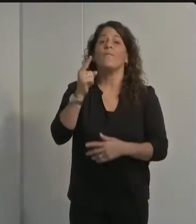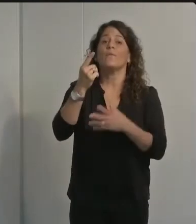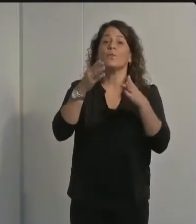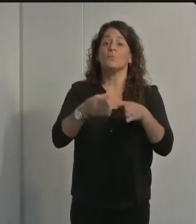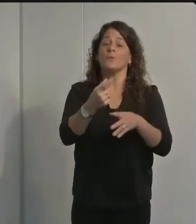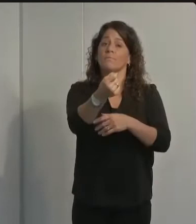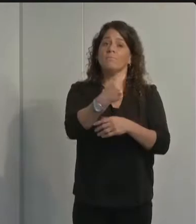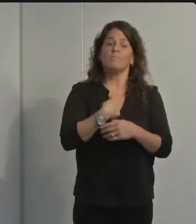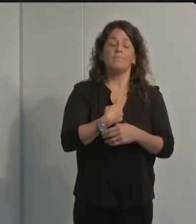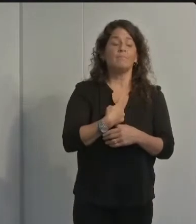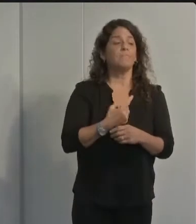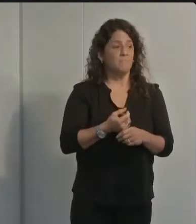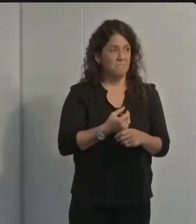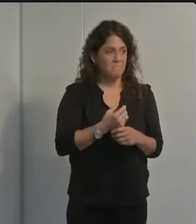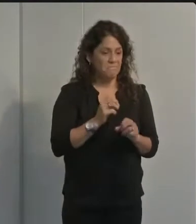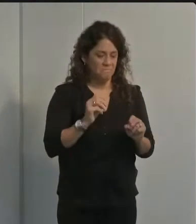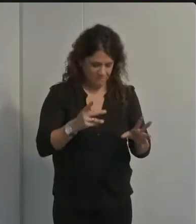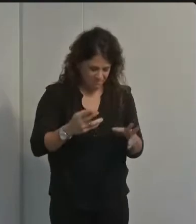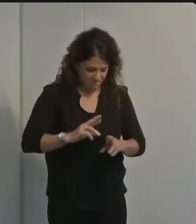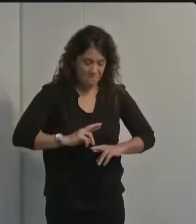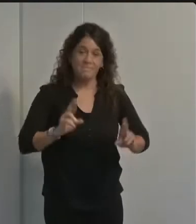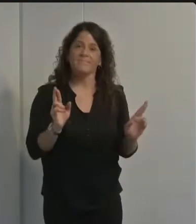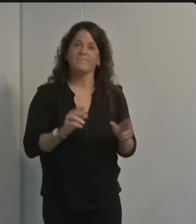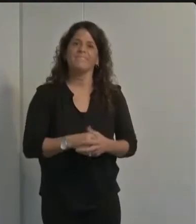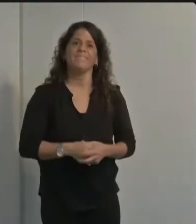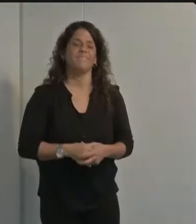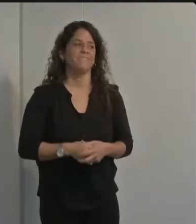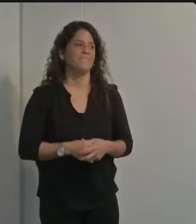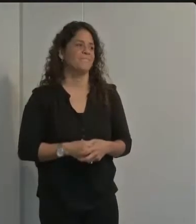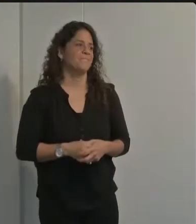will be laura place with santa maria times